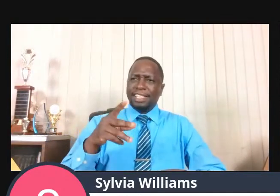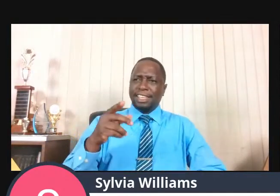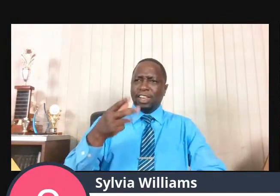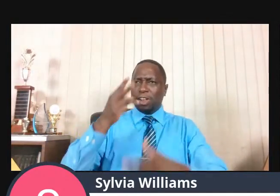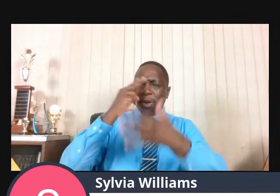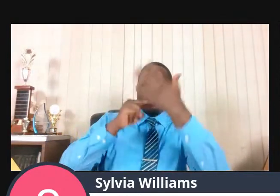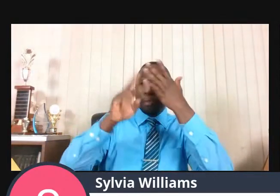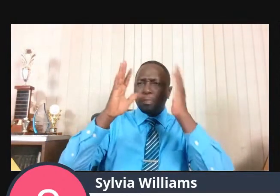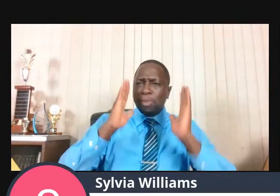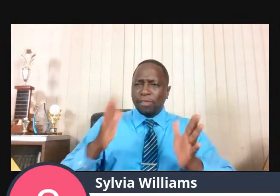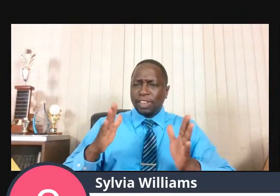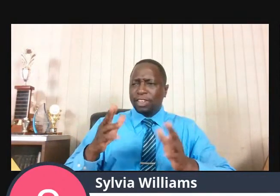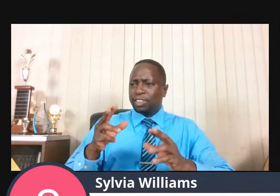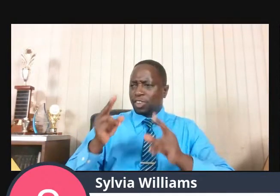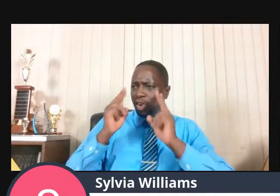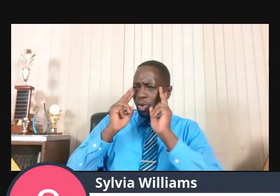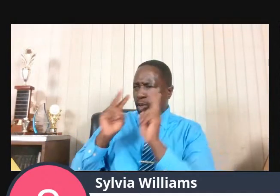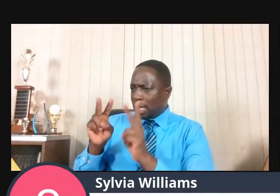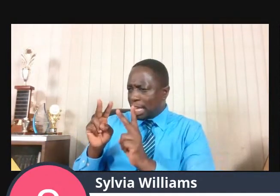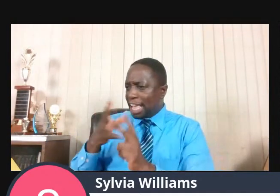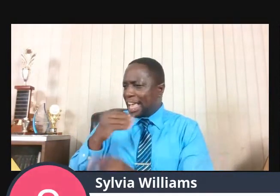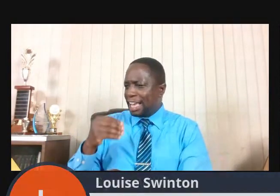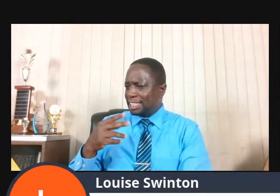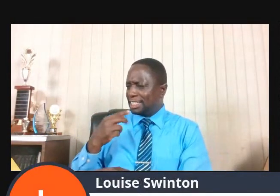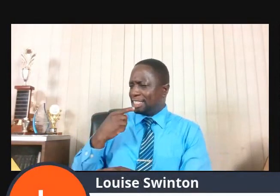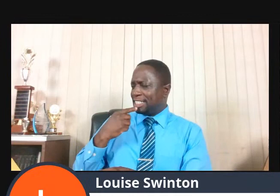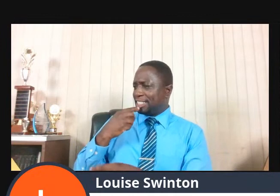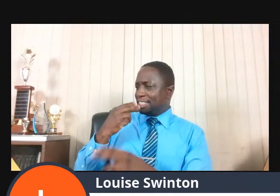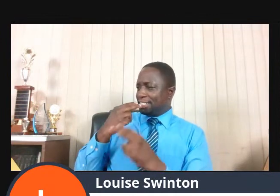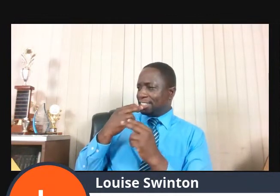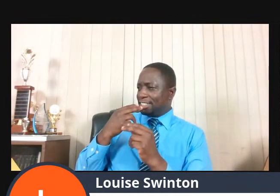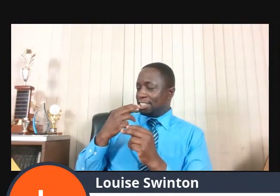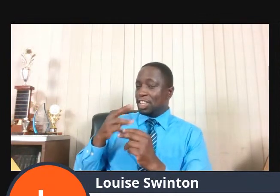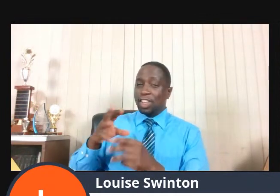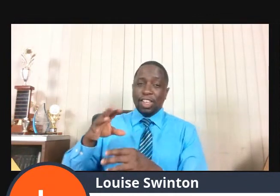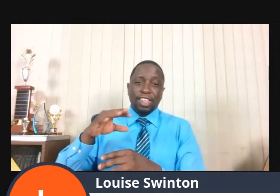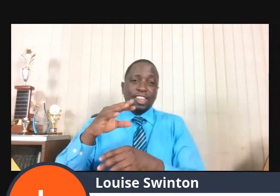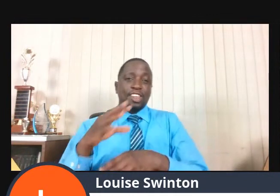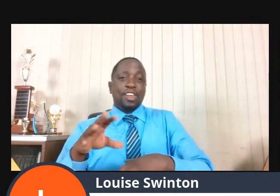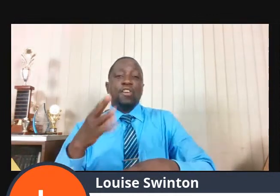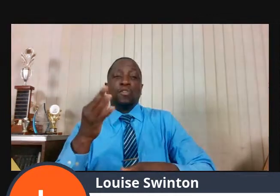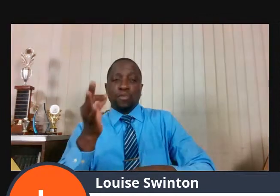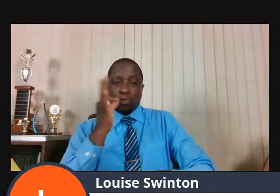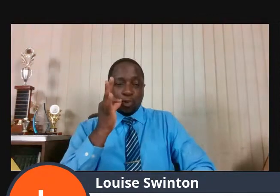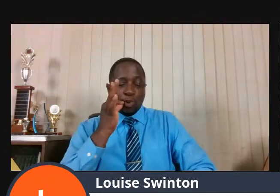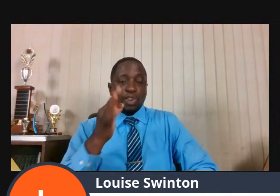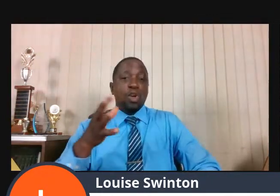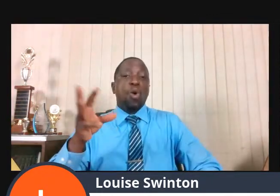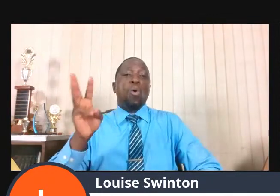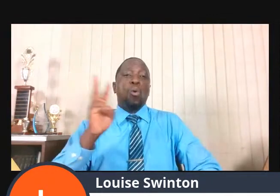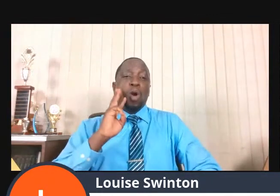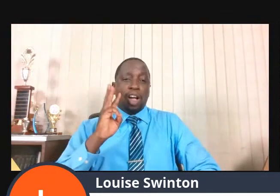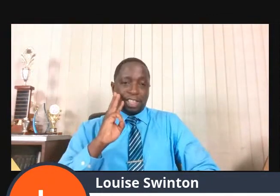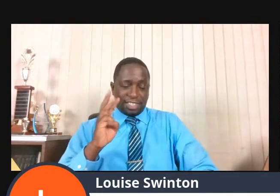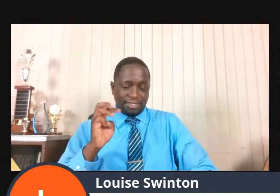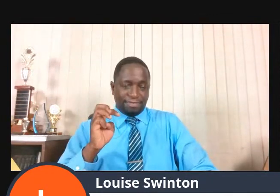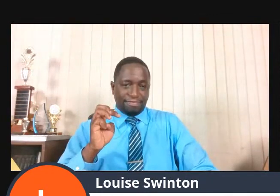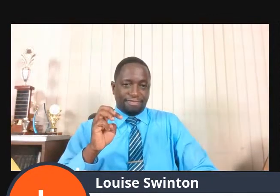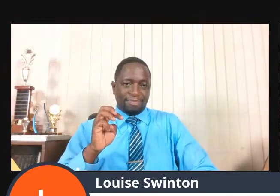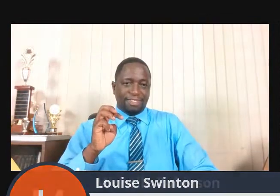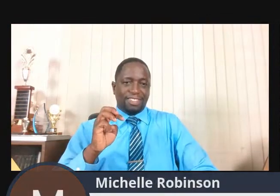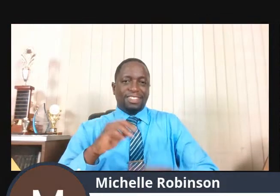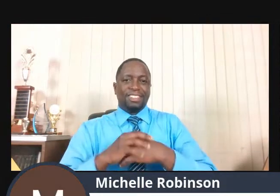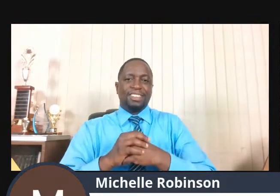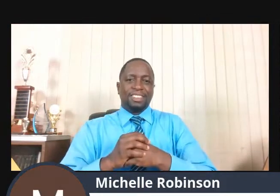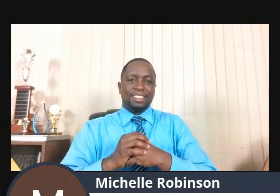water. That's the best fluid, the best juice, natural juice, water. That's the best thing you can drink.